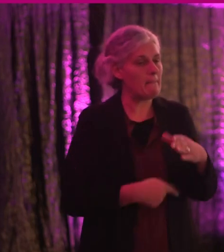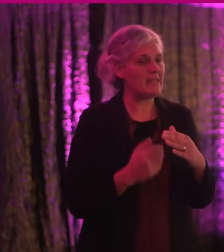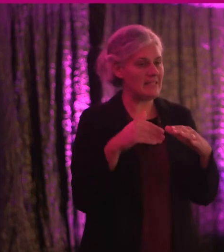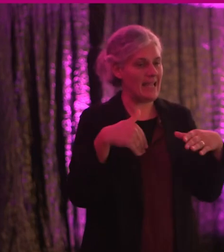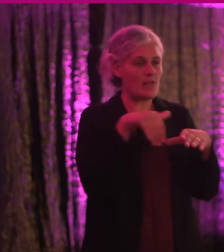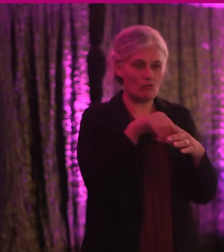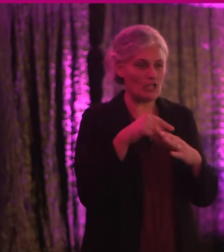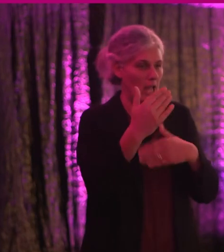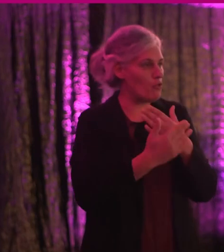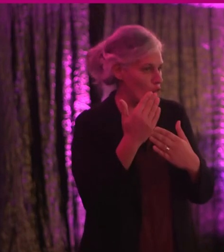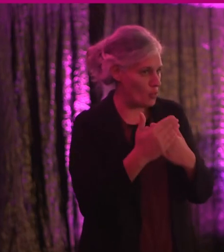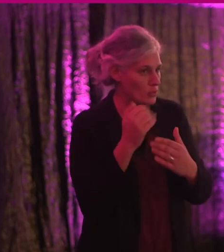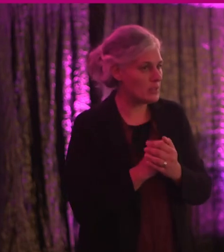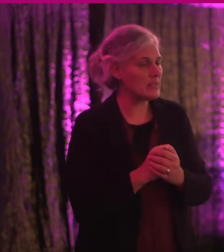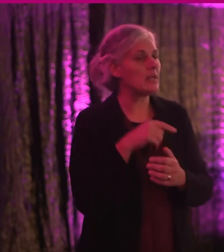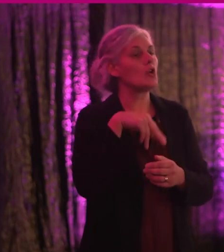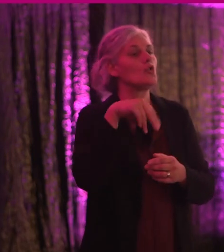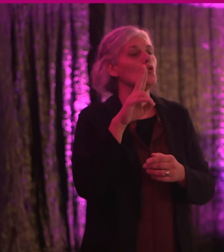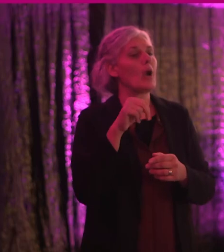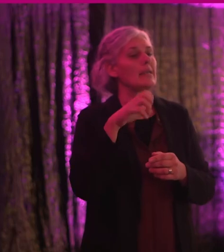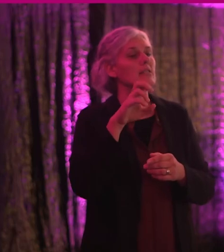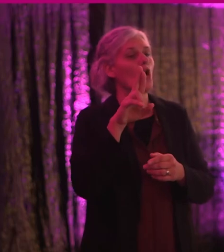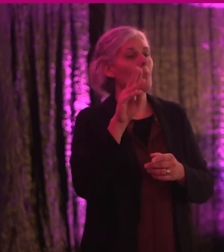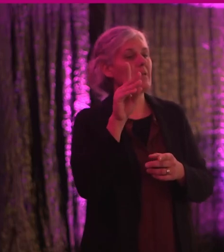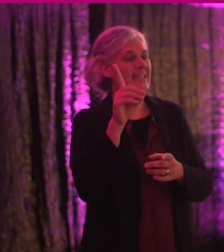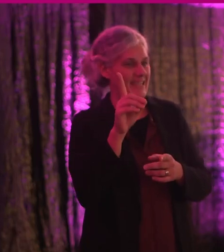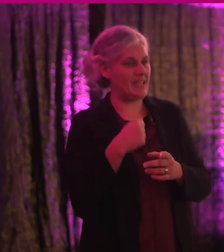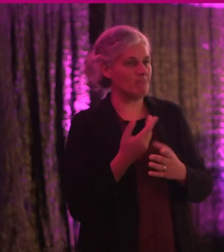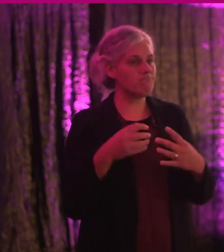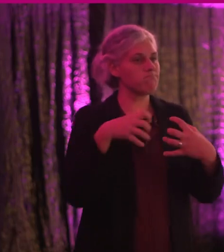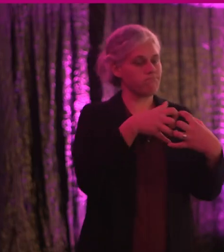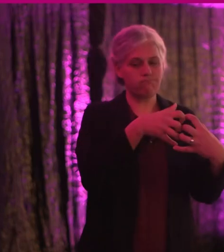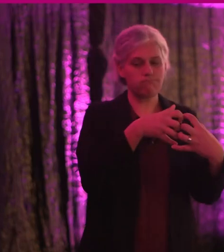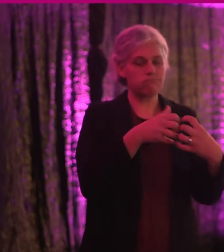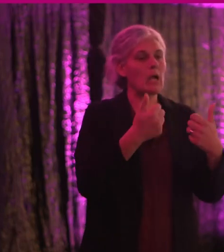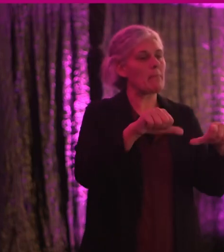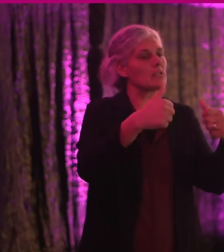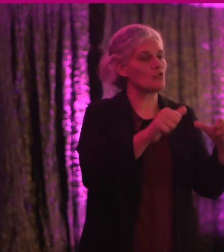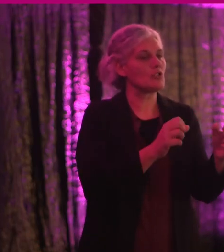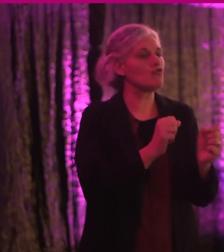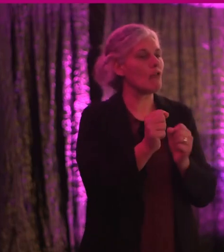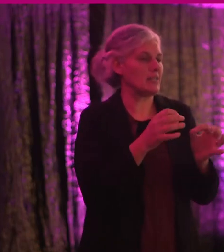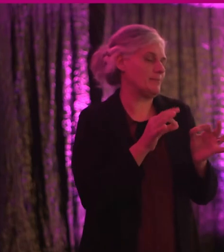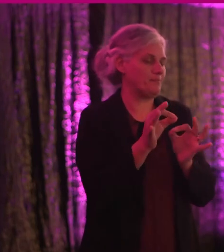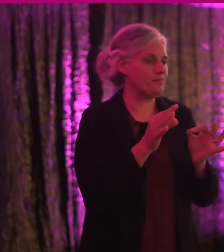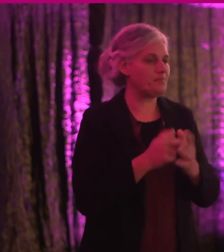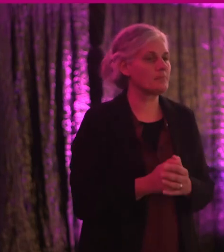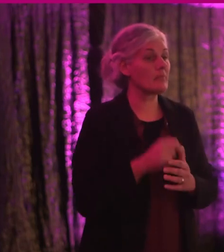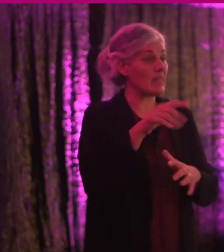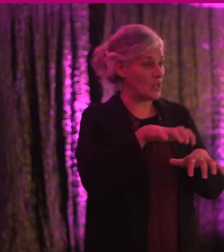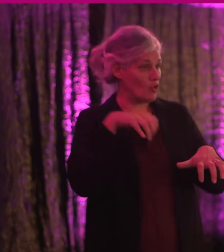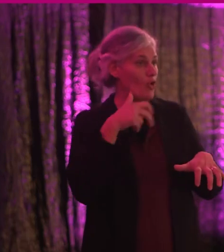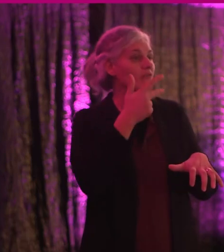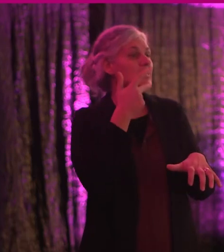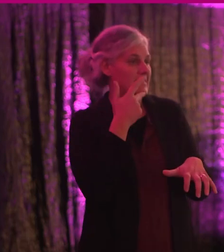to support the development of a UN CRPD implementation strategy. This conference is